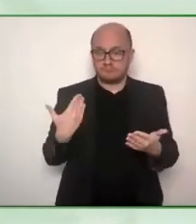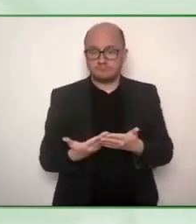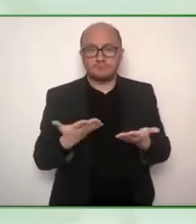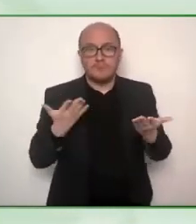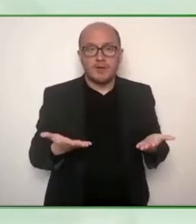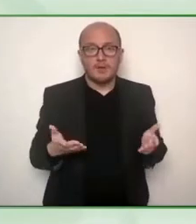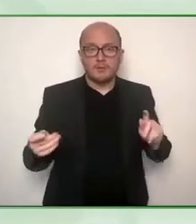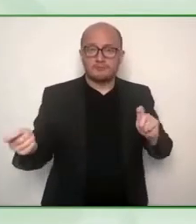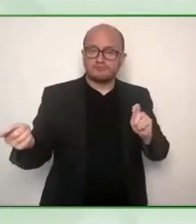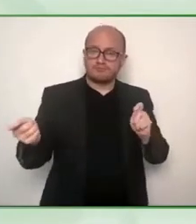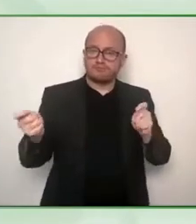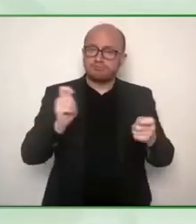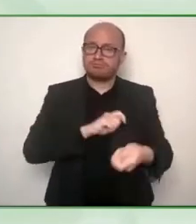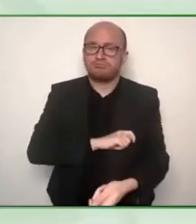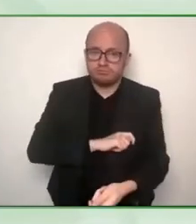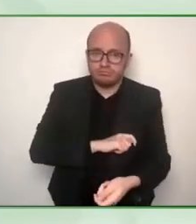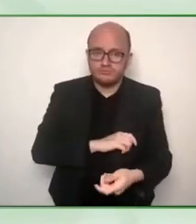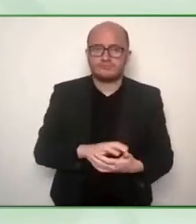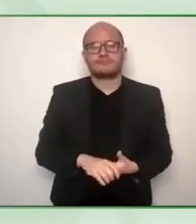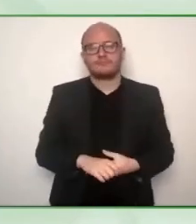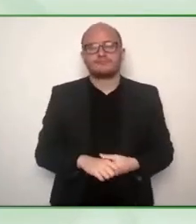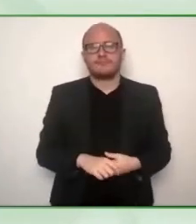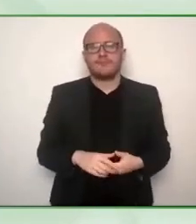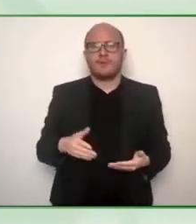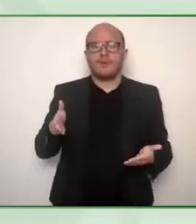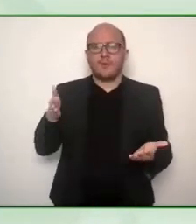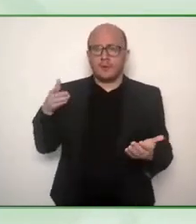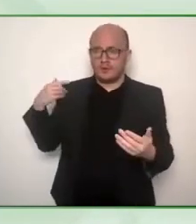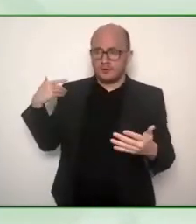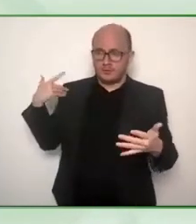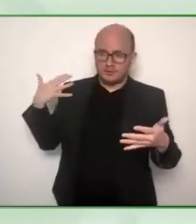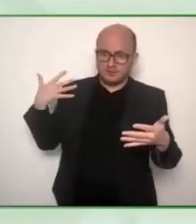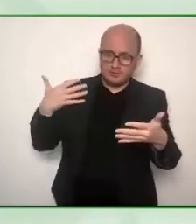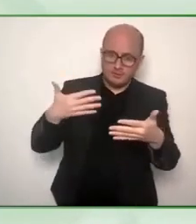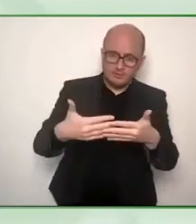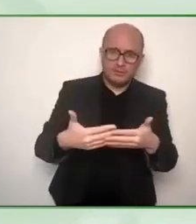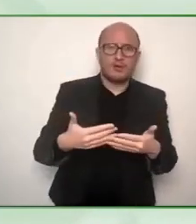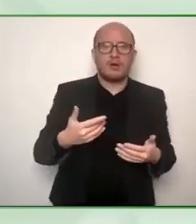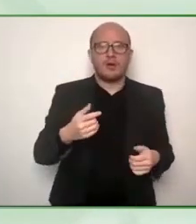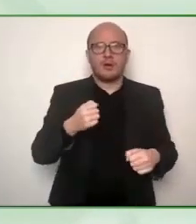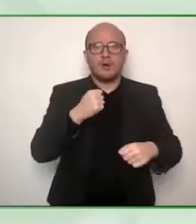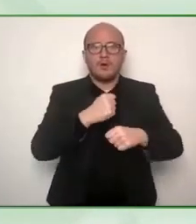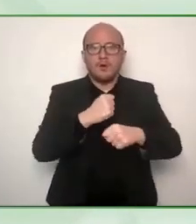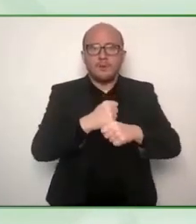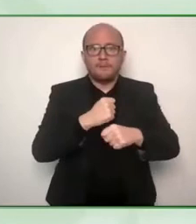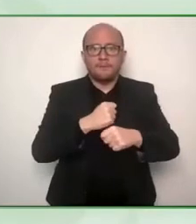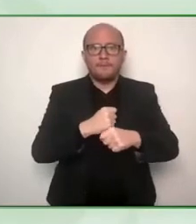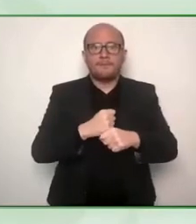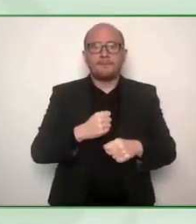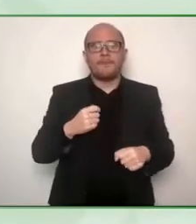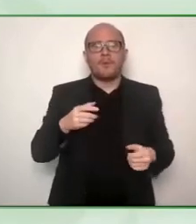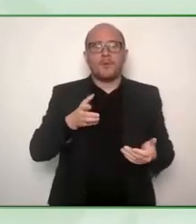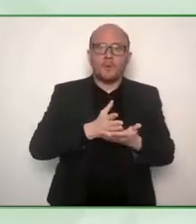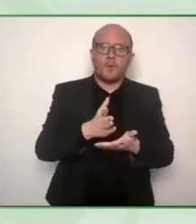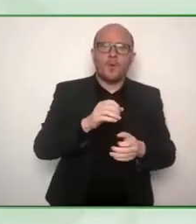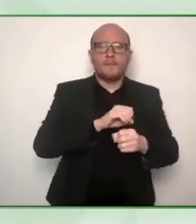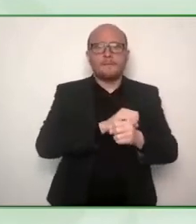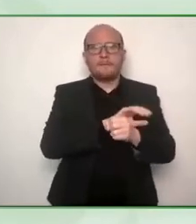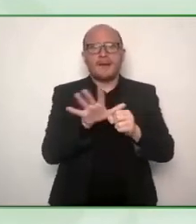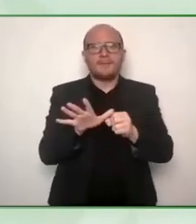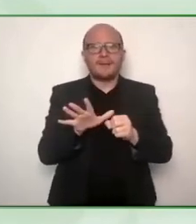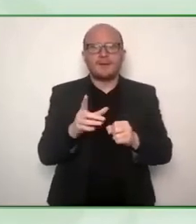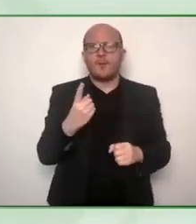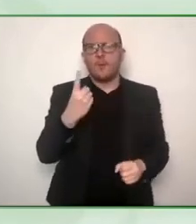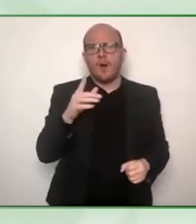but all of those jobs in terms of numbers have now been regained we now have the highest employment rate